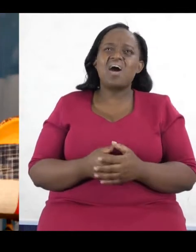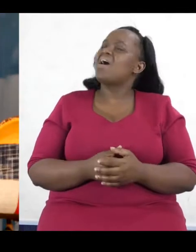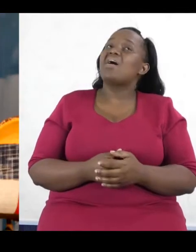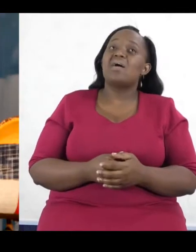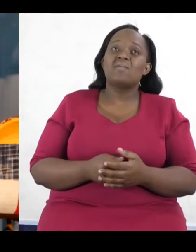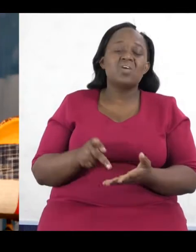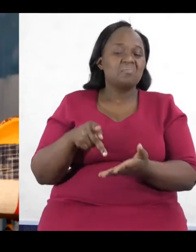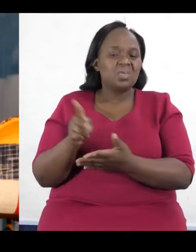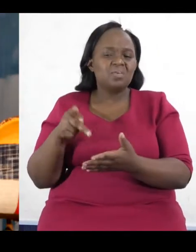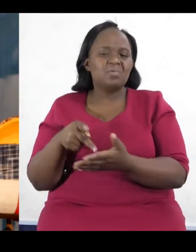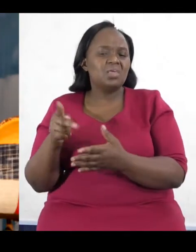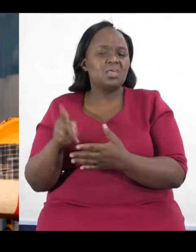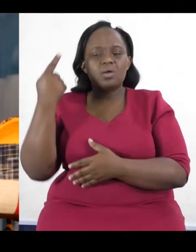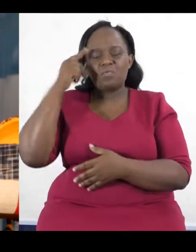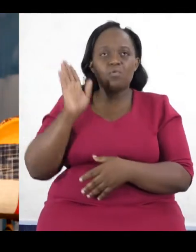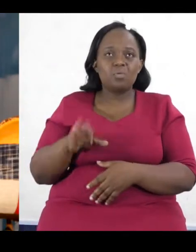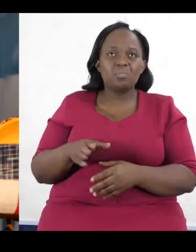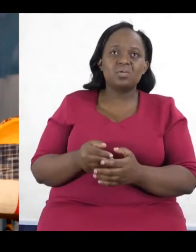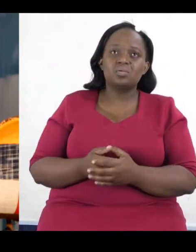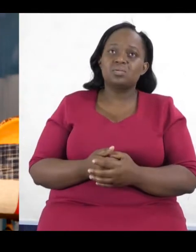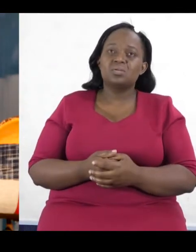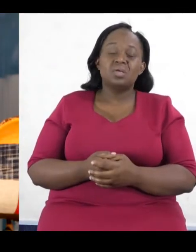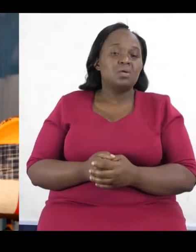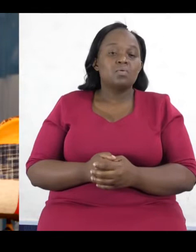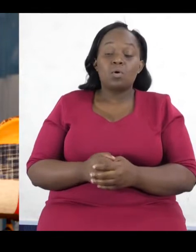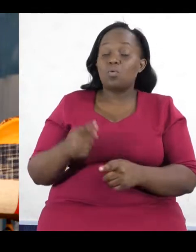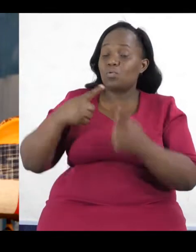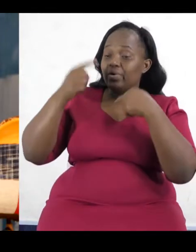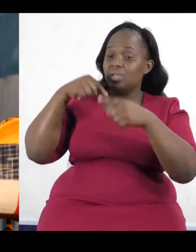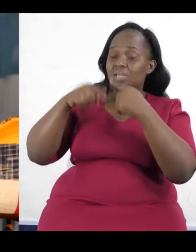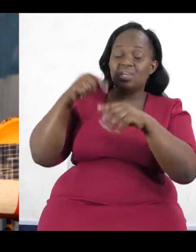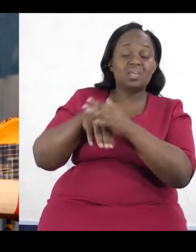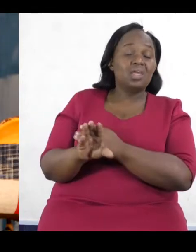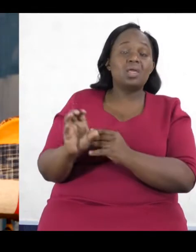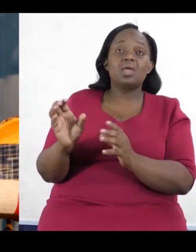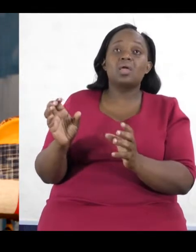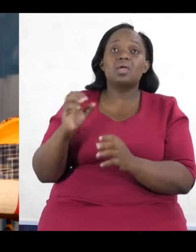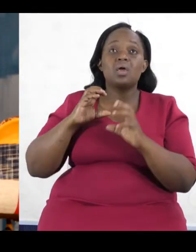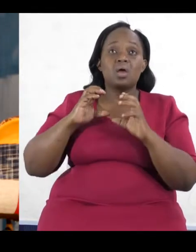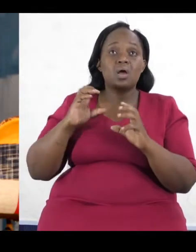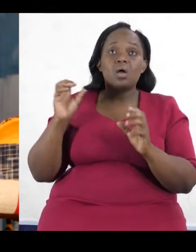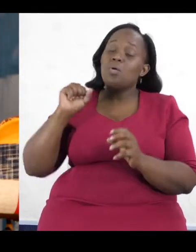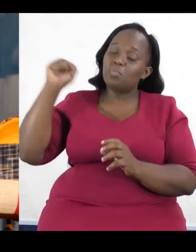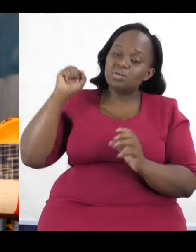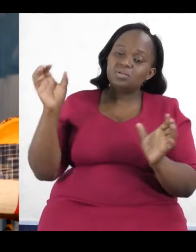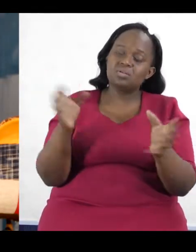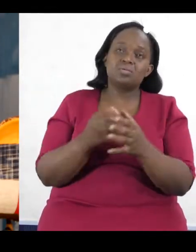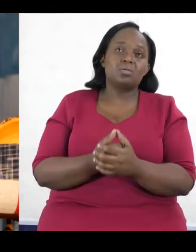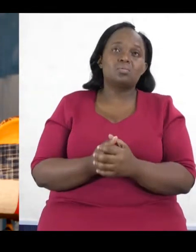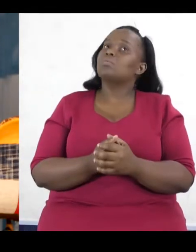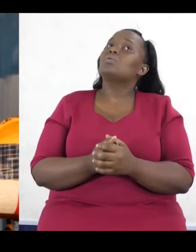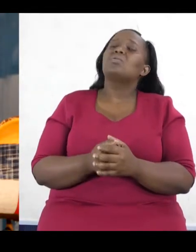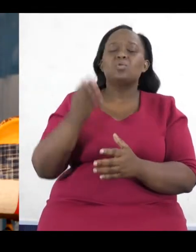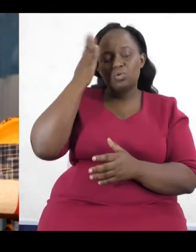Maneuvering those spaces within political parties is very difficult. And we know that political parties are the main channel through which people are elected. Yes, there are a few people who